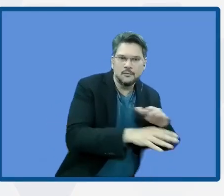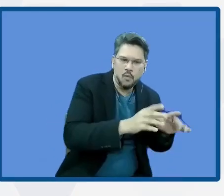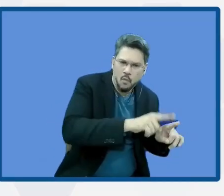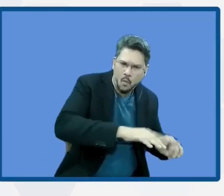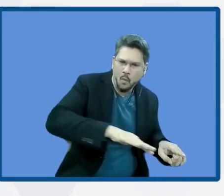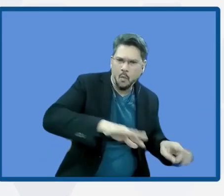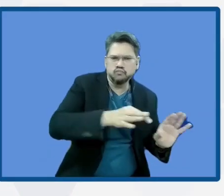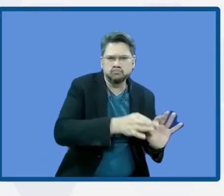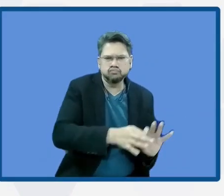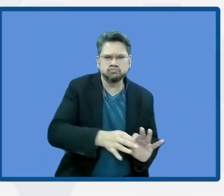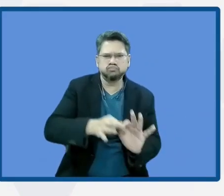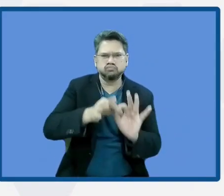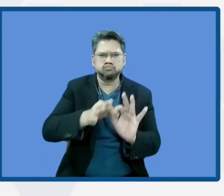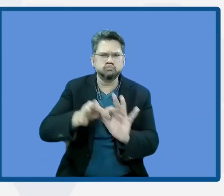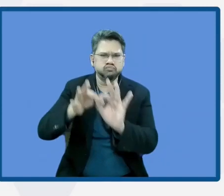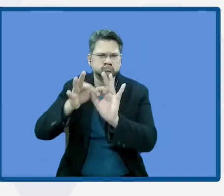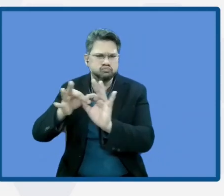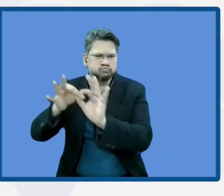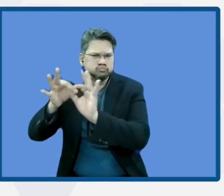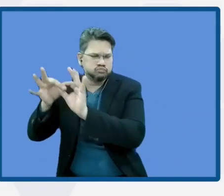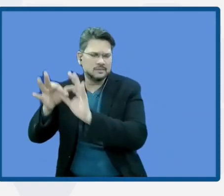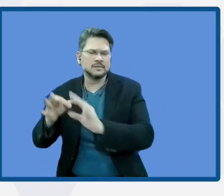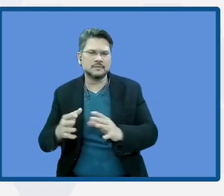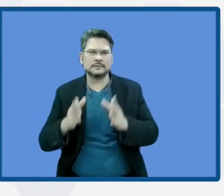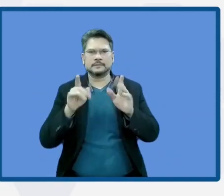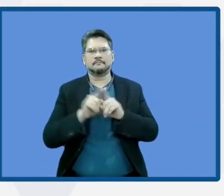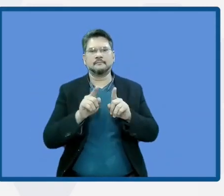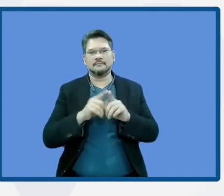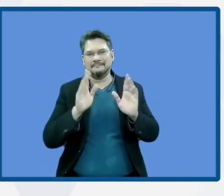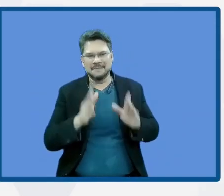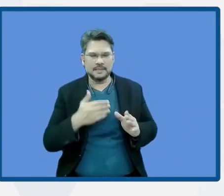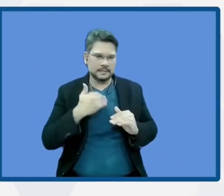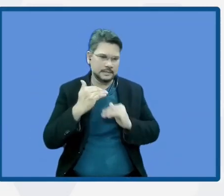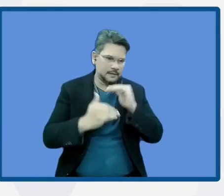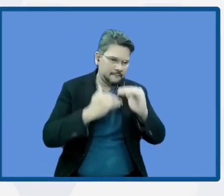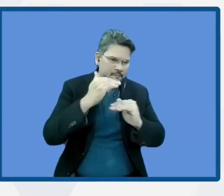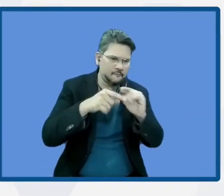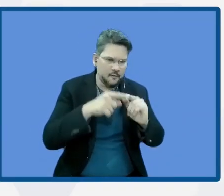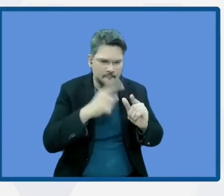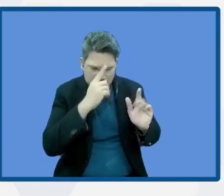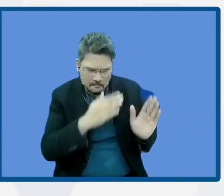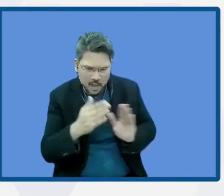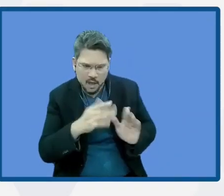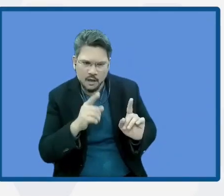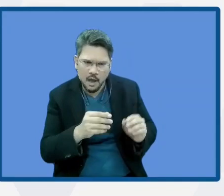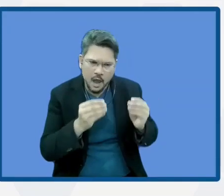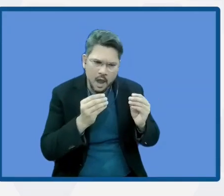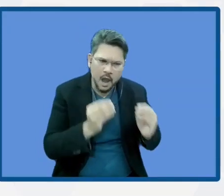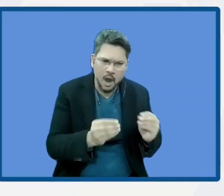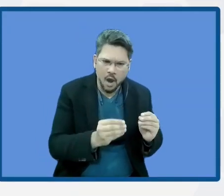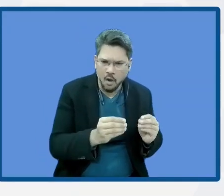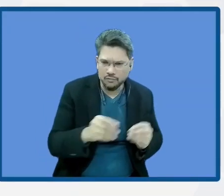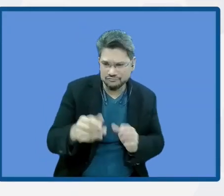development plan, we need to make it more compatible on how the natural-based solutions can